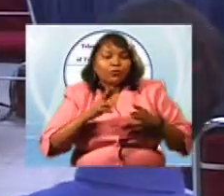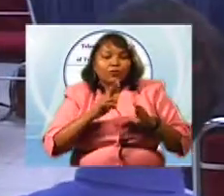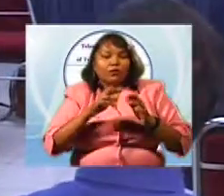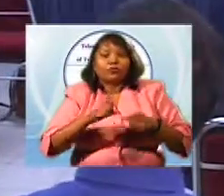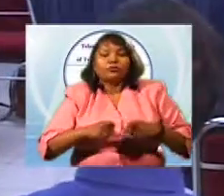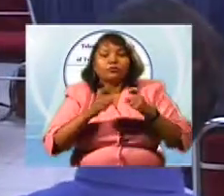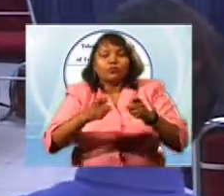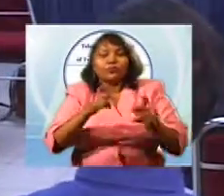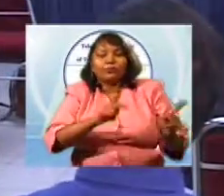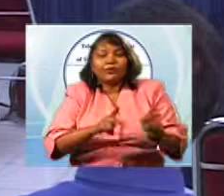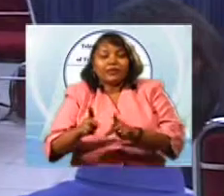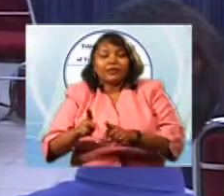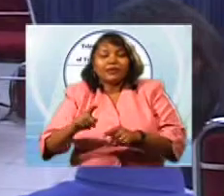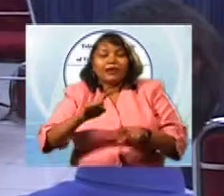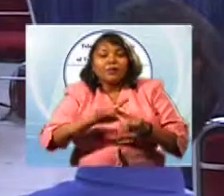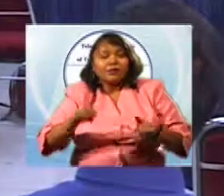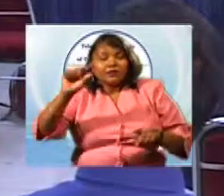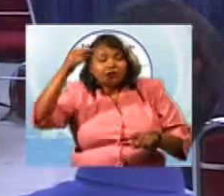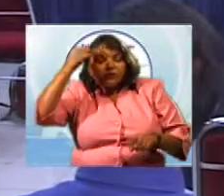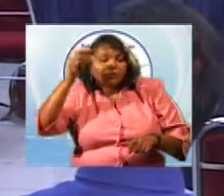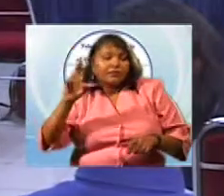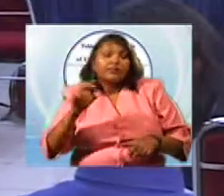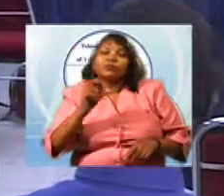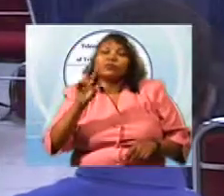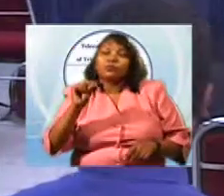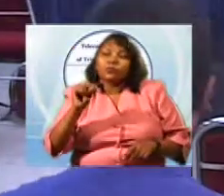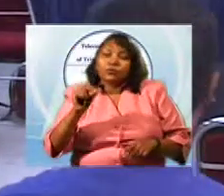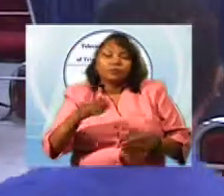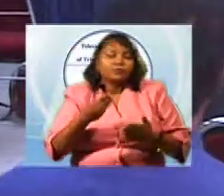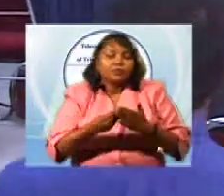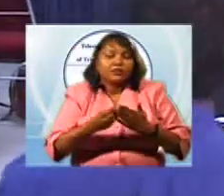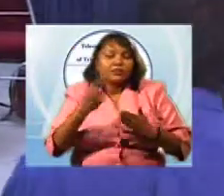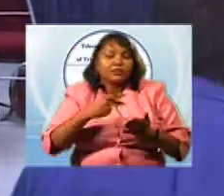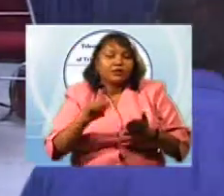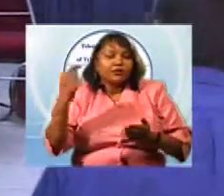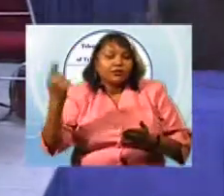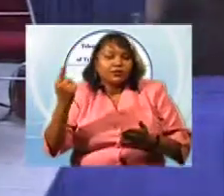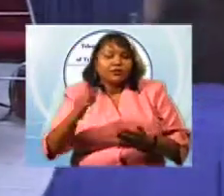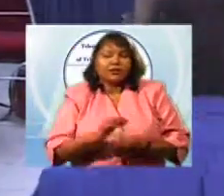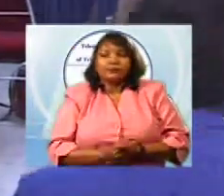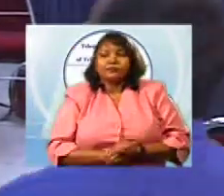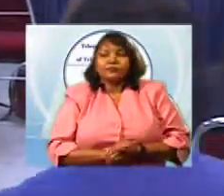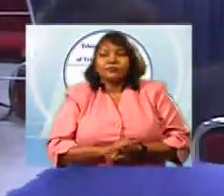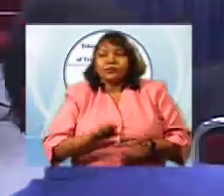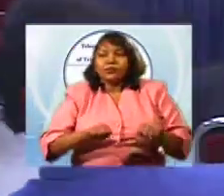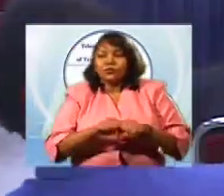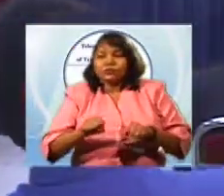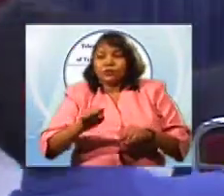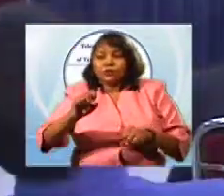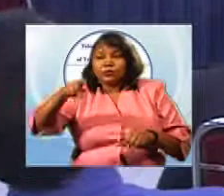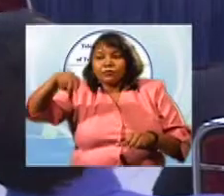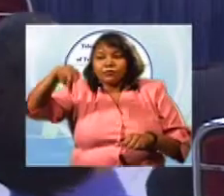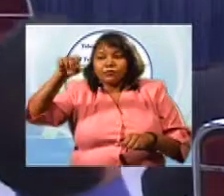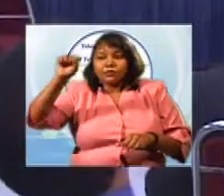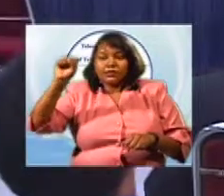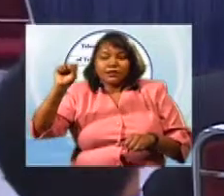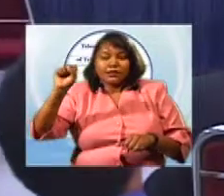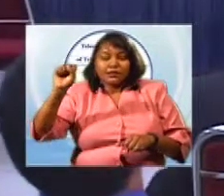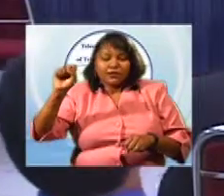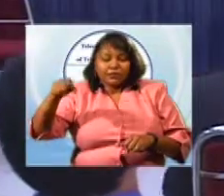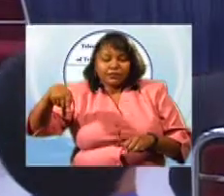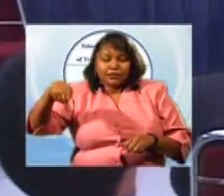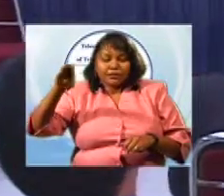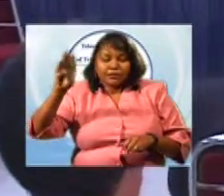service broadcasting authority would have to have the kind of status or